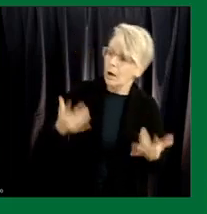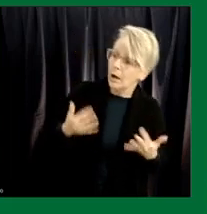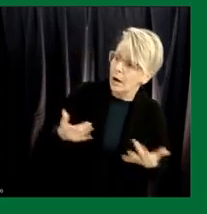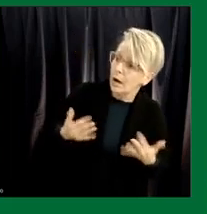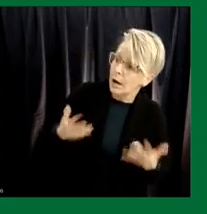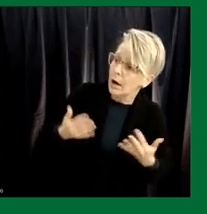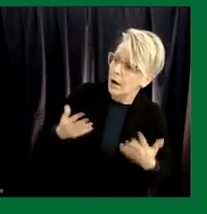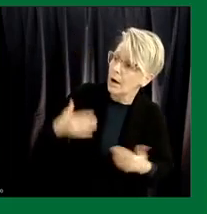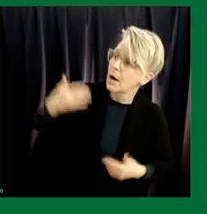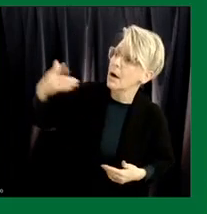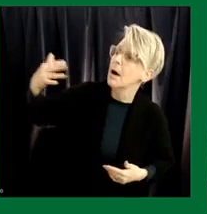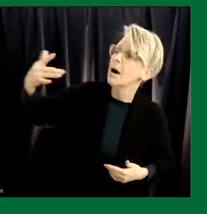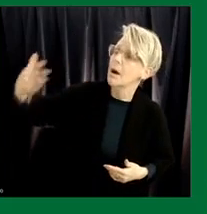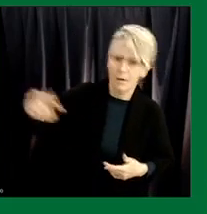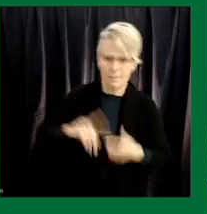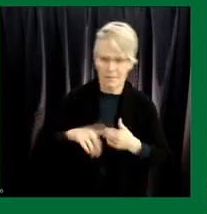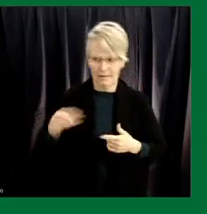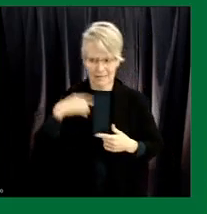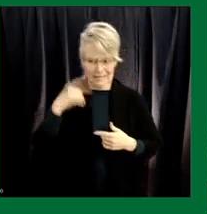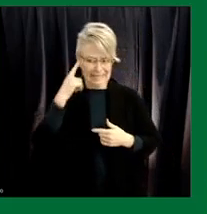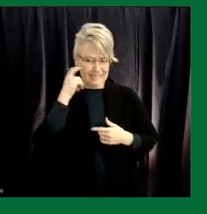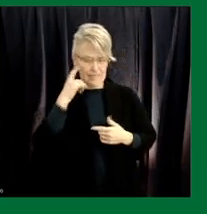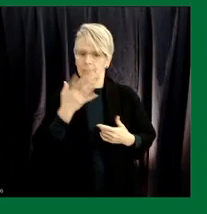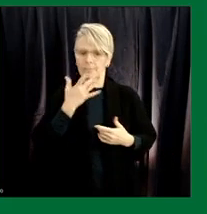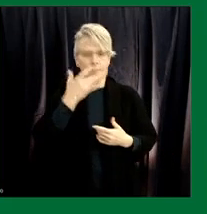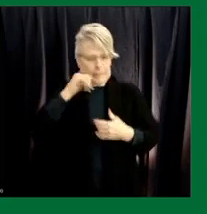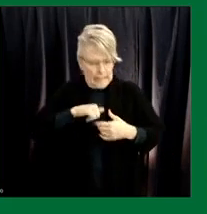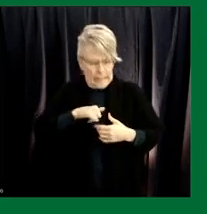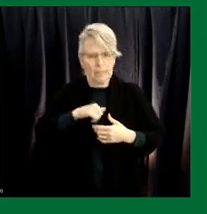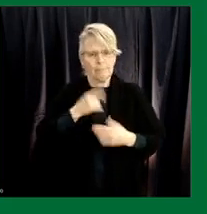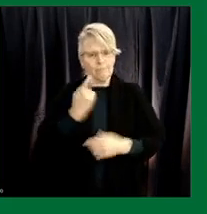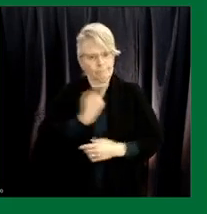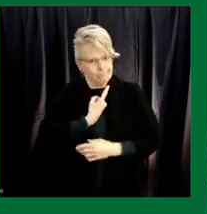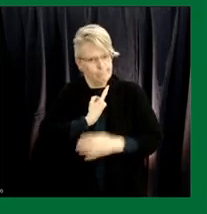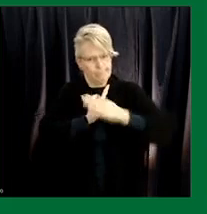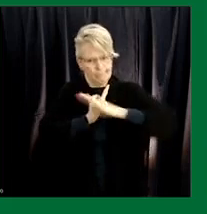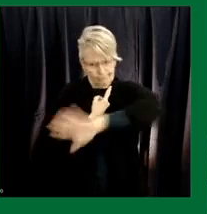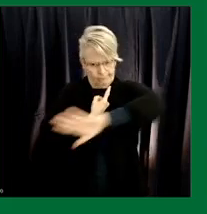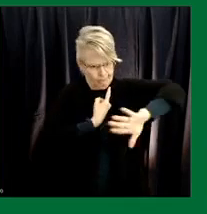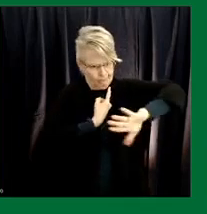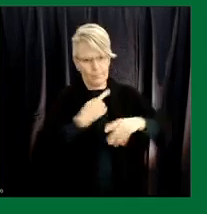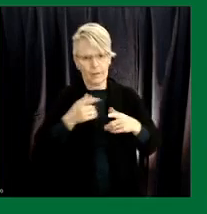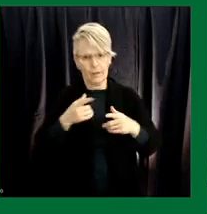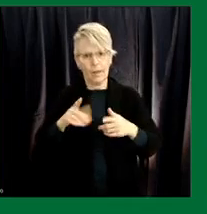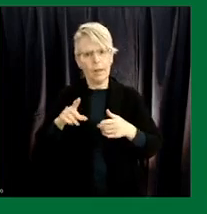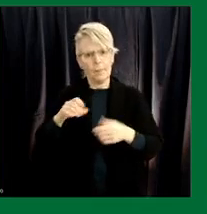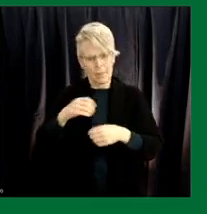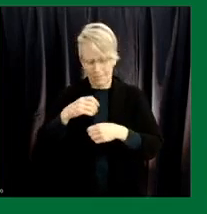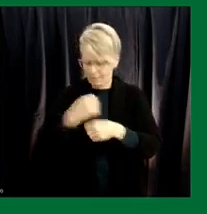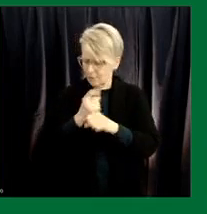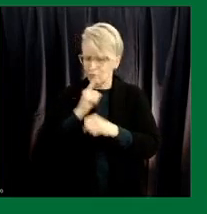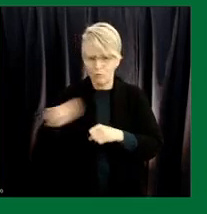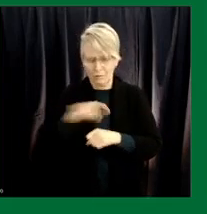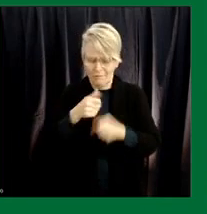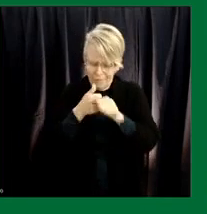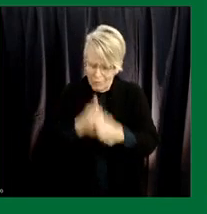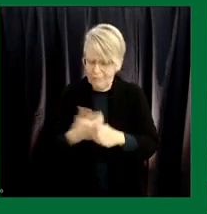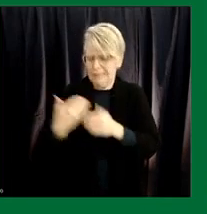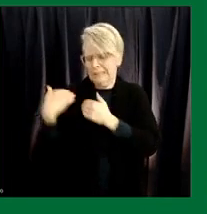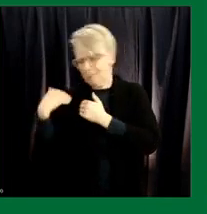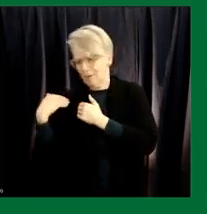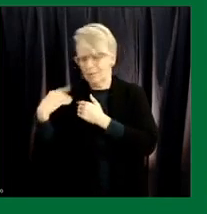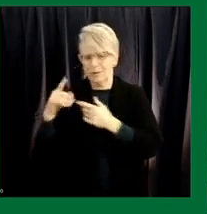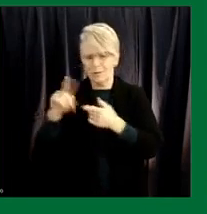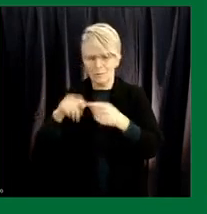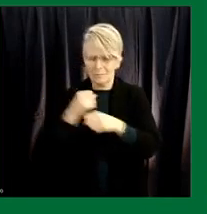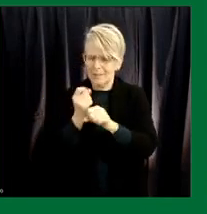concern to take any further action so you know doing all these things consistently meticulously is the most important way to keep